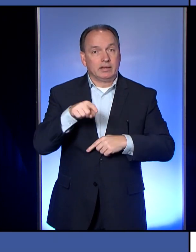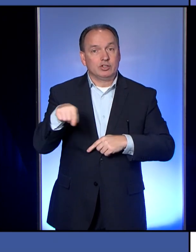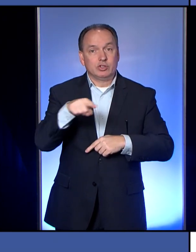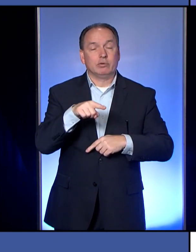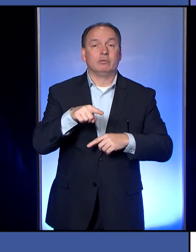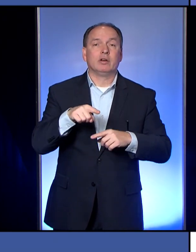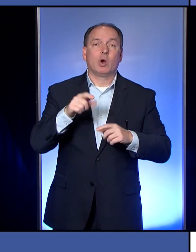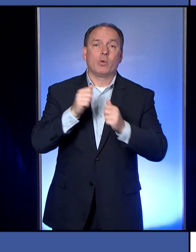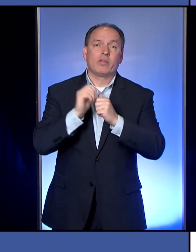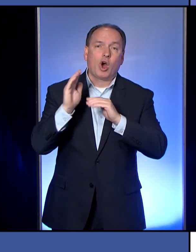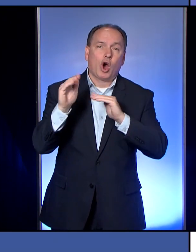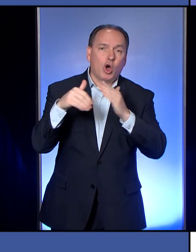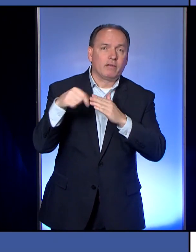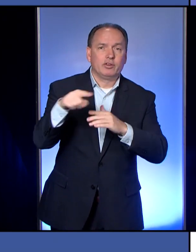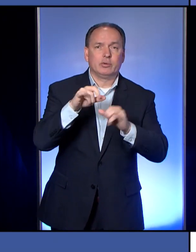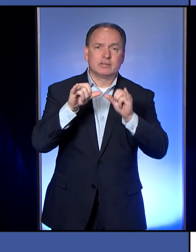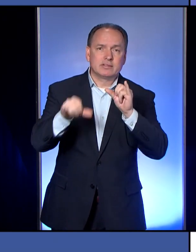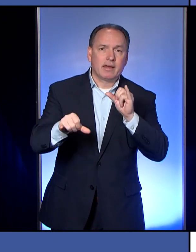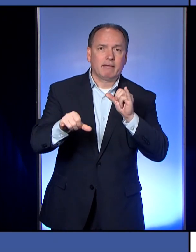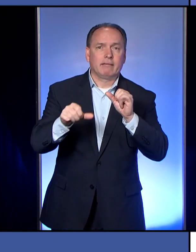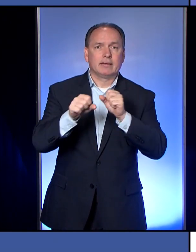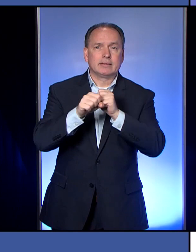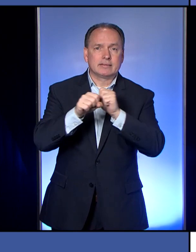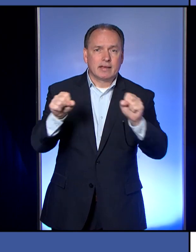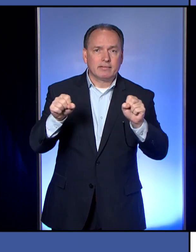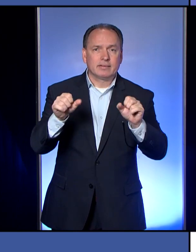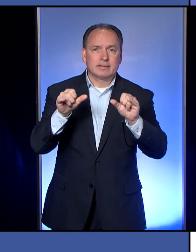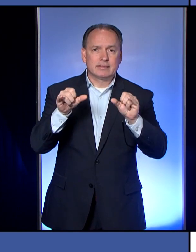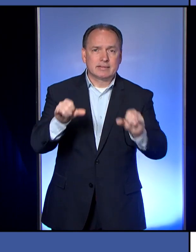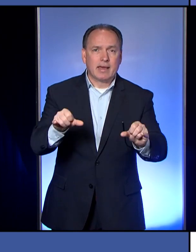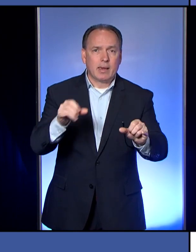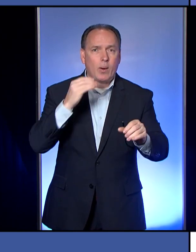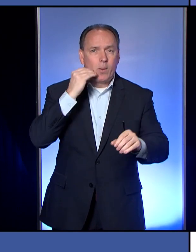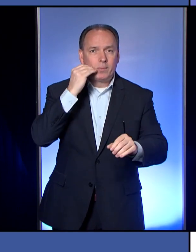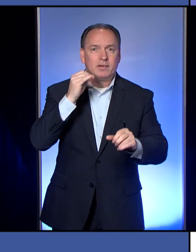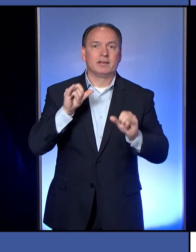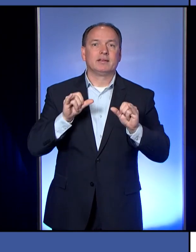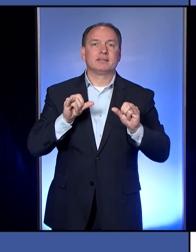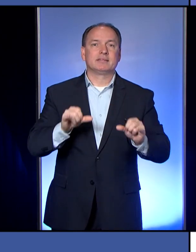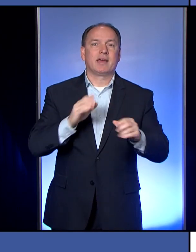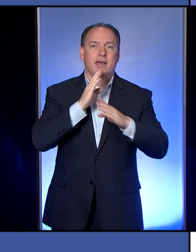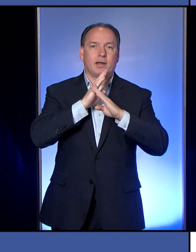So with all of you, stay safe, stay home, and stay calm.